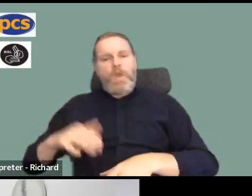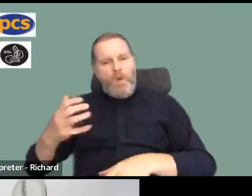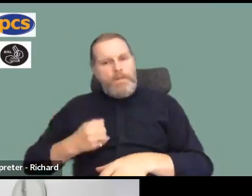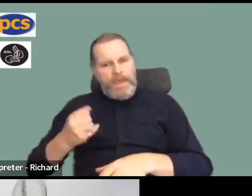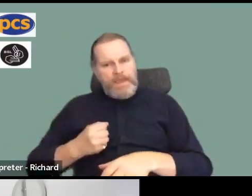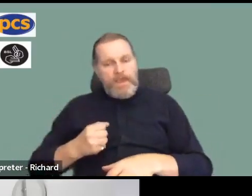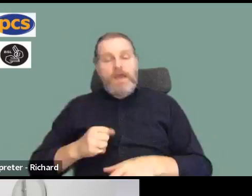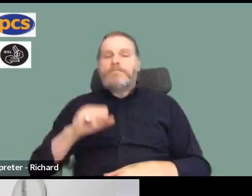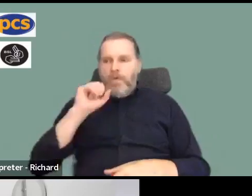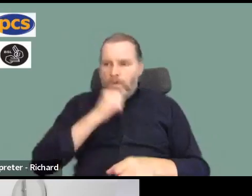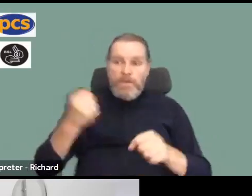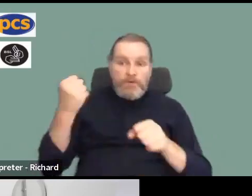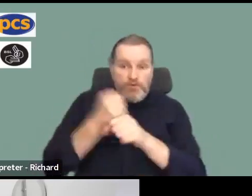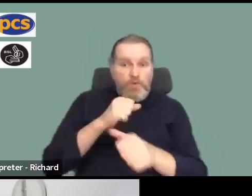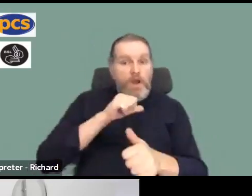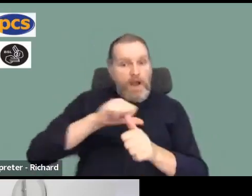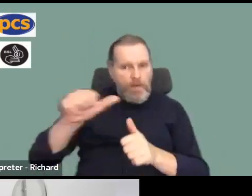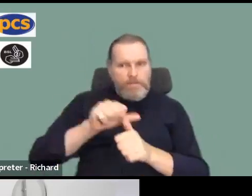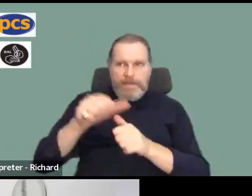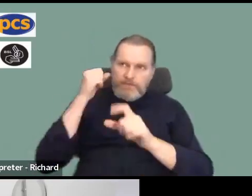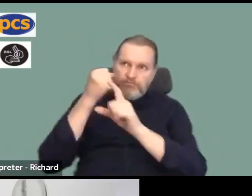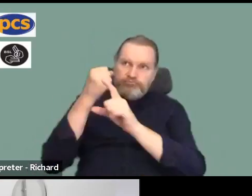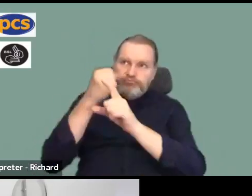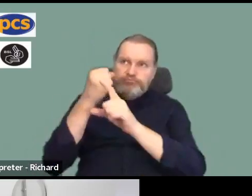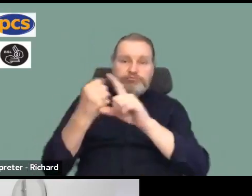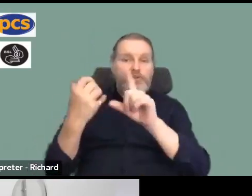as quickly as possible.